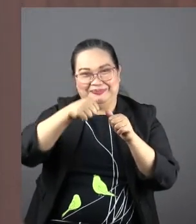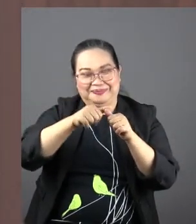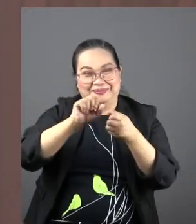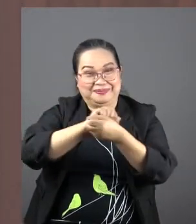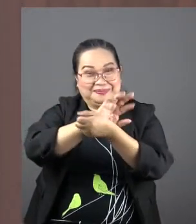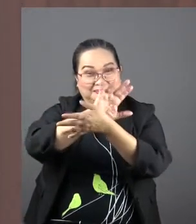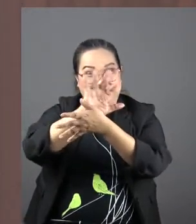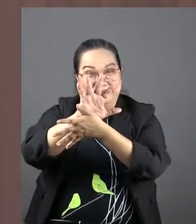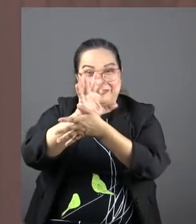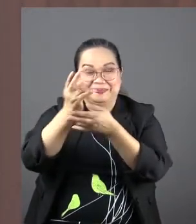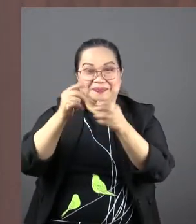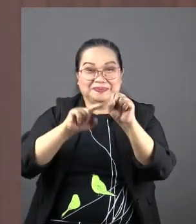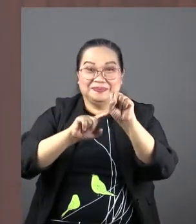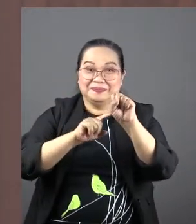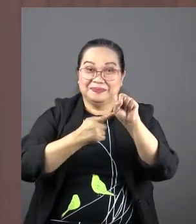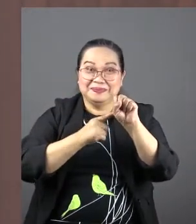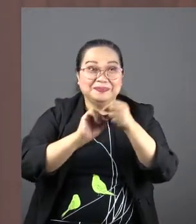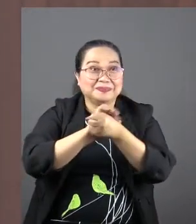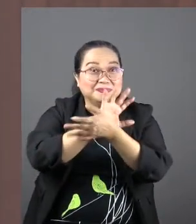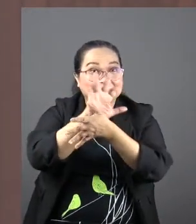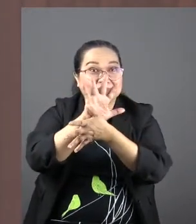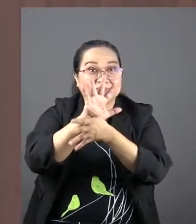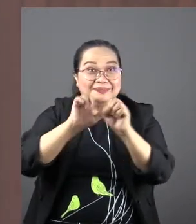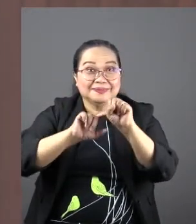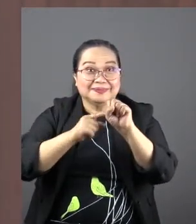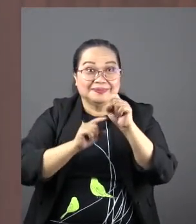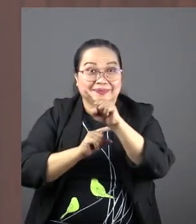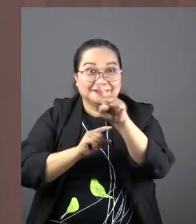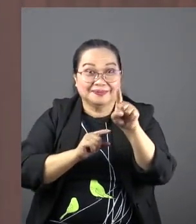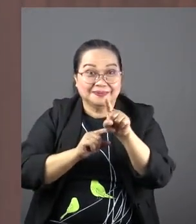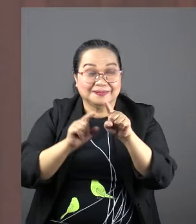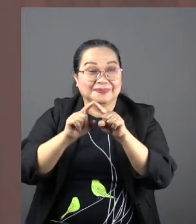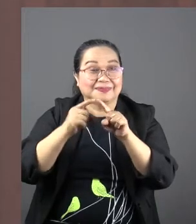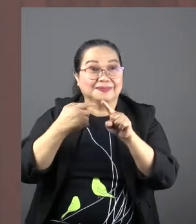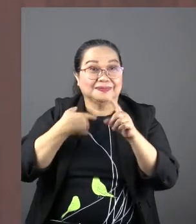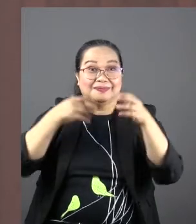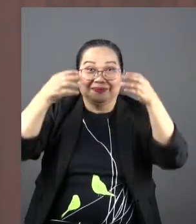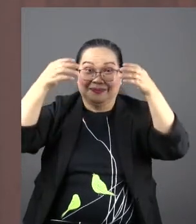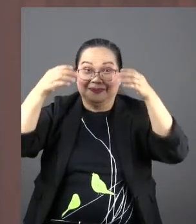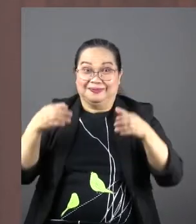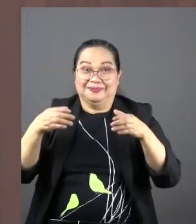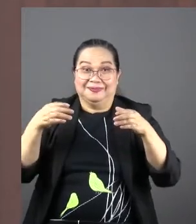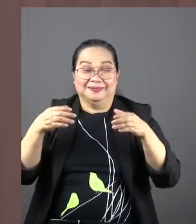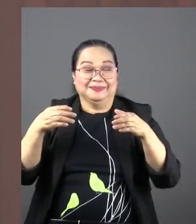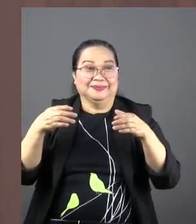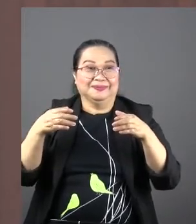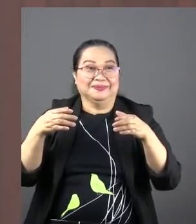started do you remember how the pandemic began? When we had our lockdown you know